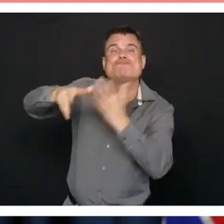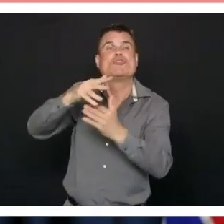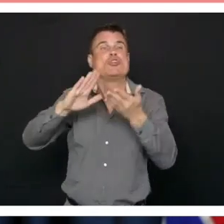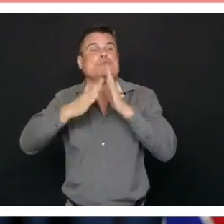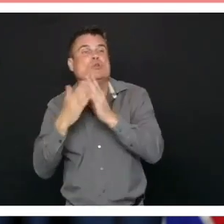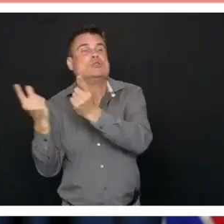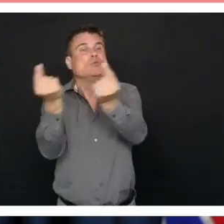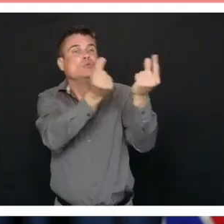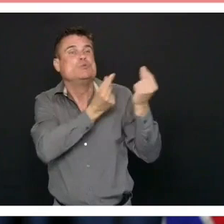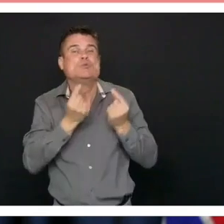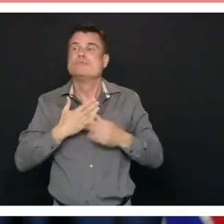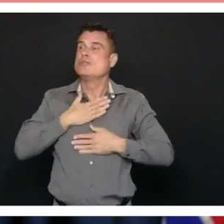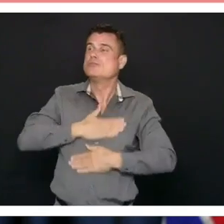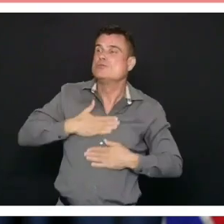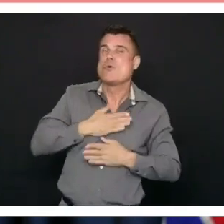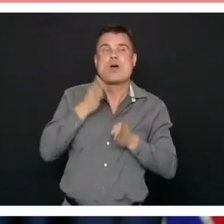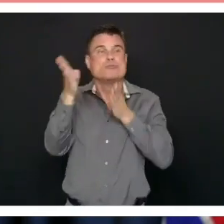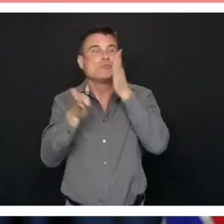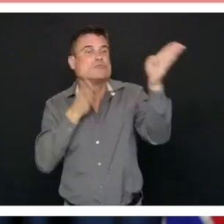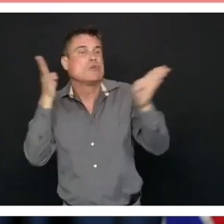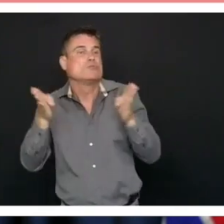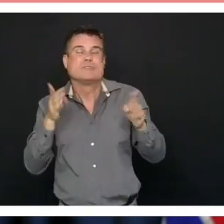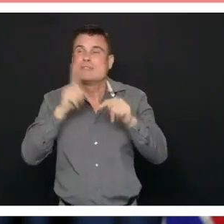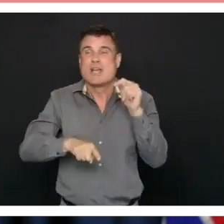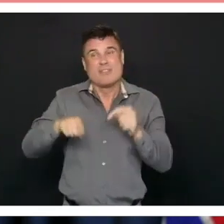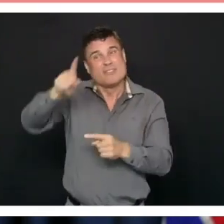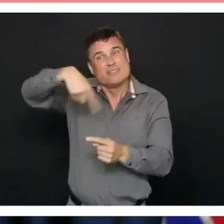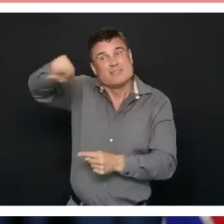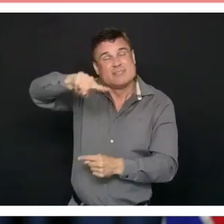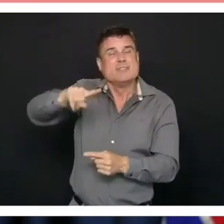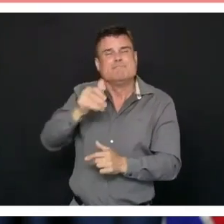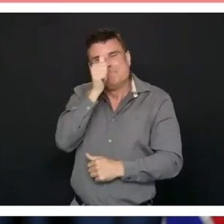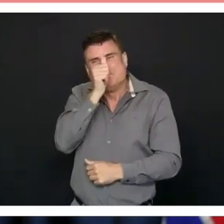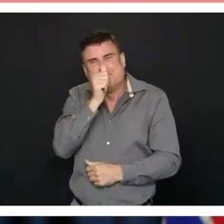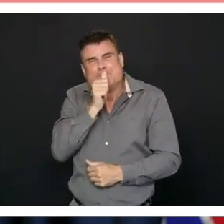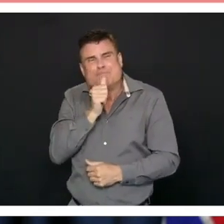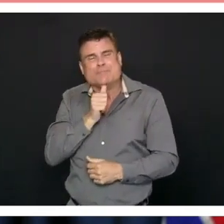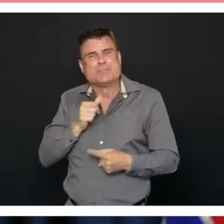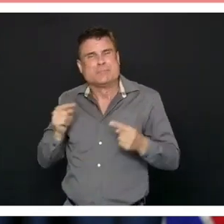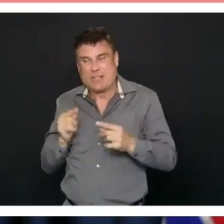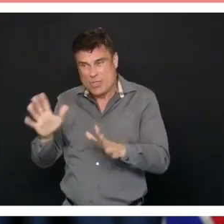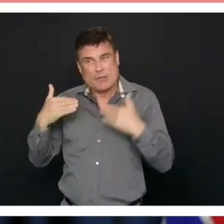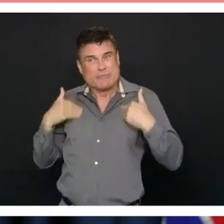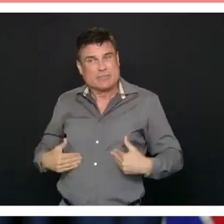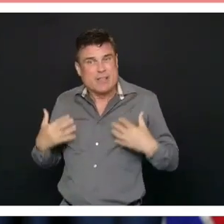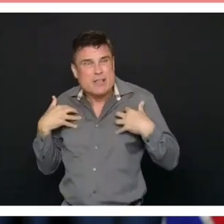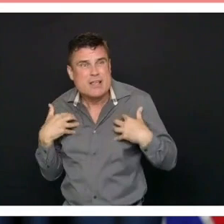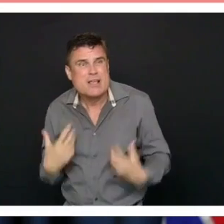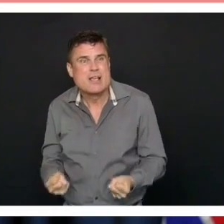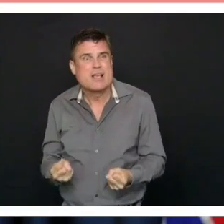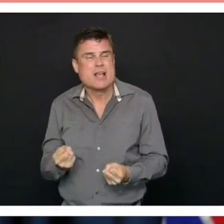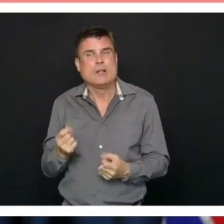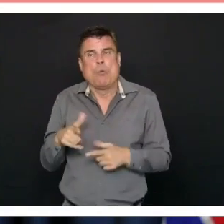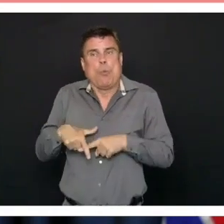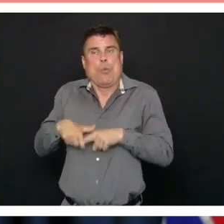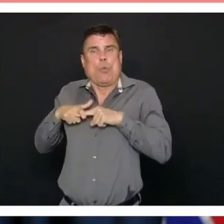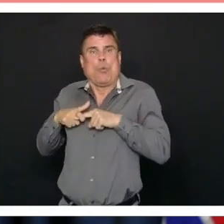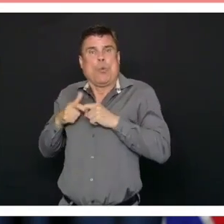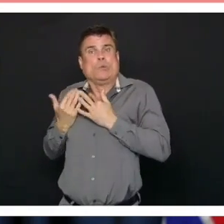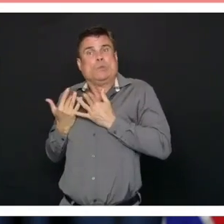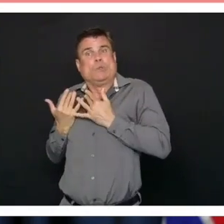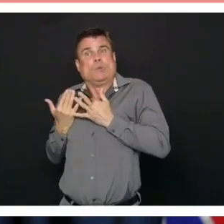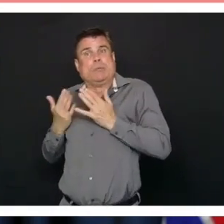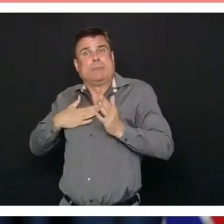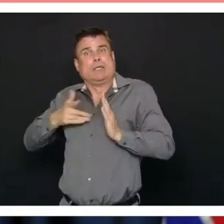the splendor of British Columbia, but they've been living in pain. Today, we'll start the process of relieving that pain for people who have been